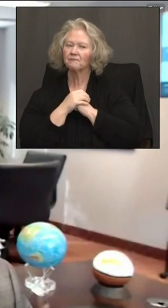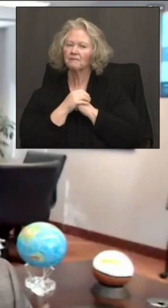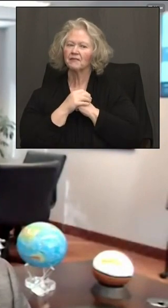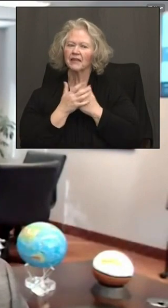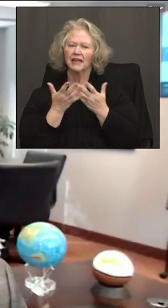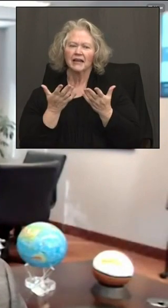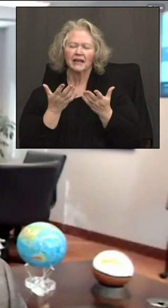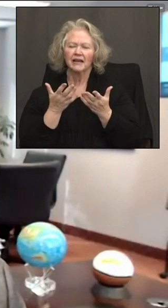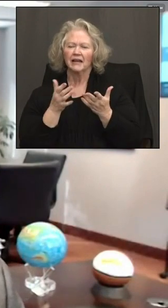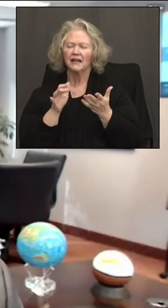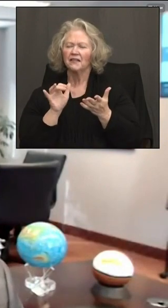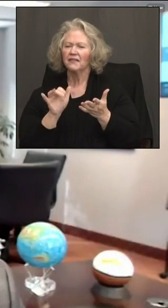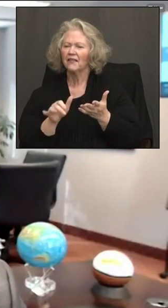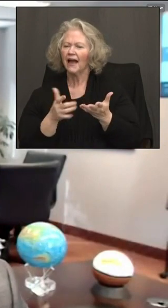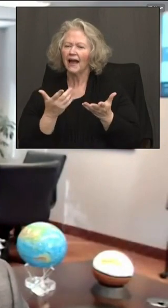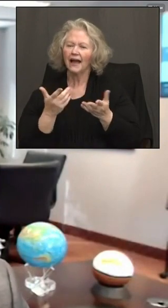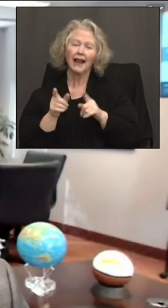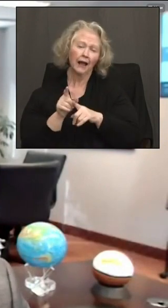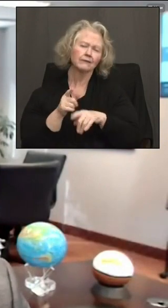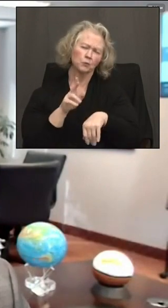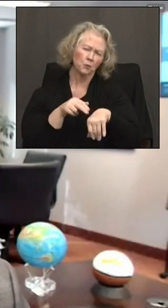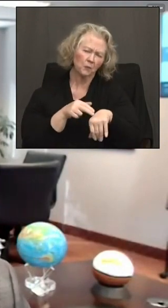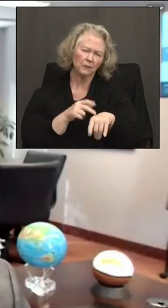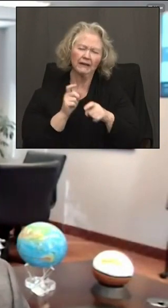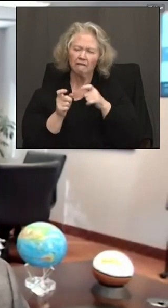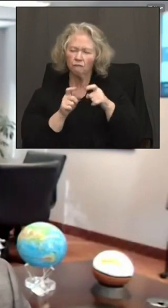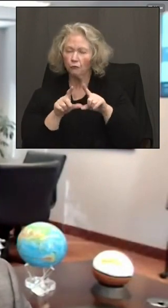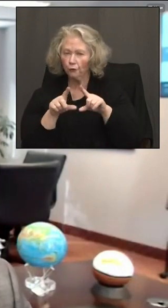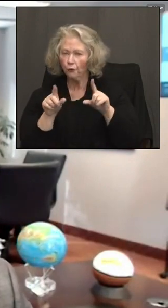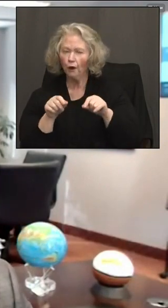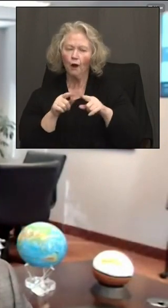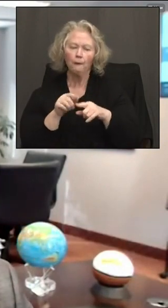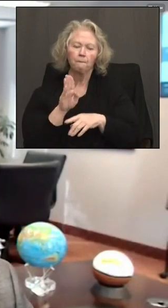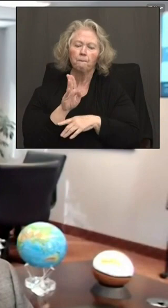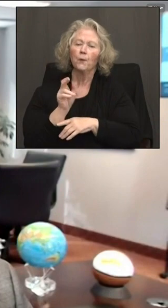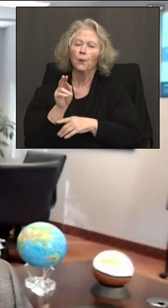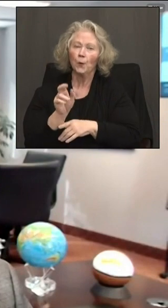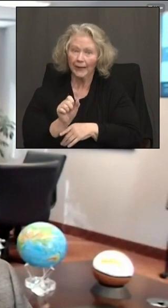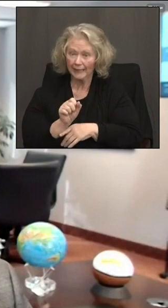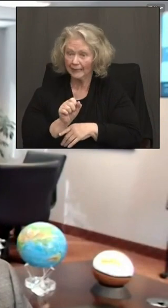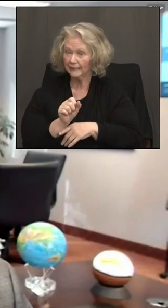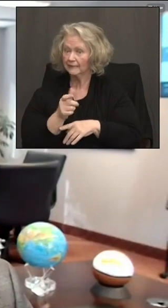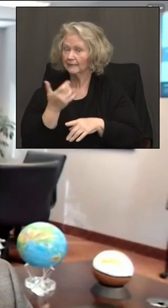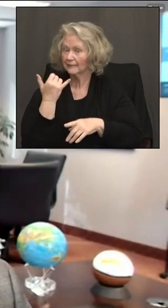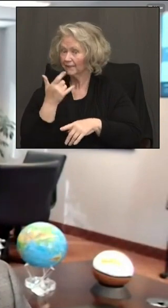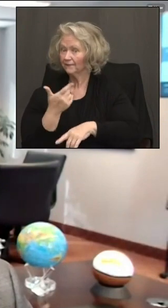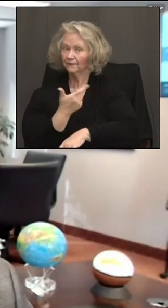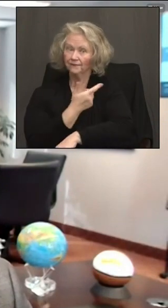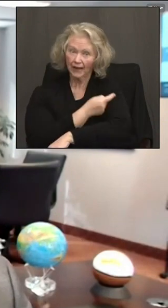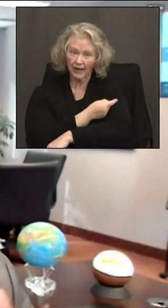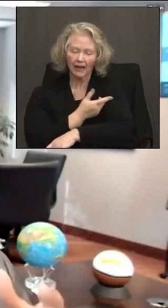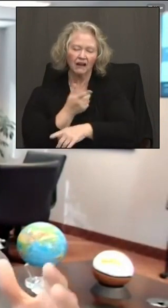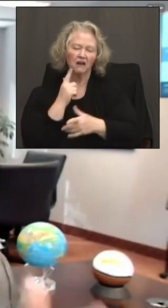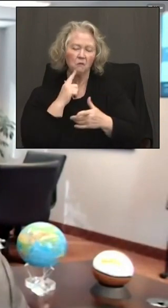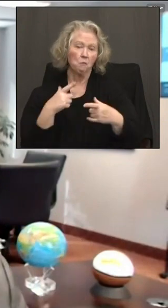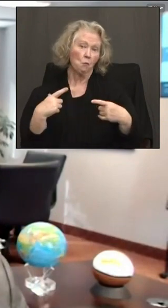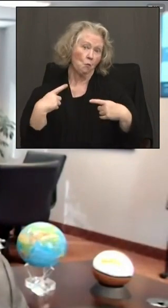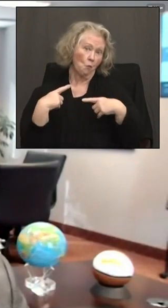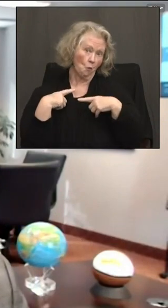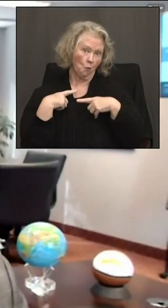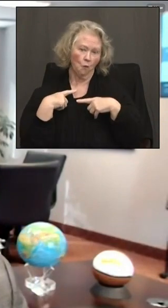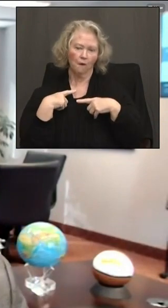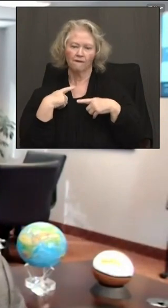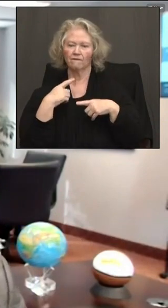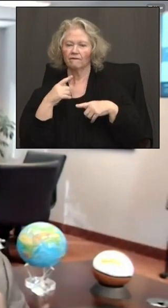been that kind of the normal gift cards and bonuses for employees as they get vaccinated, pay time off for when you do